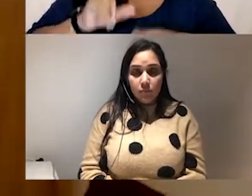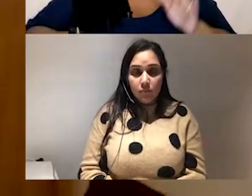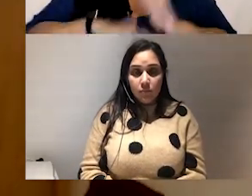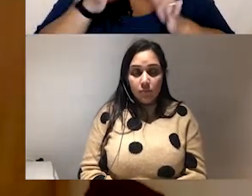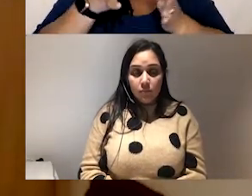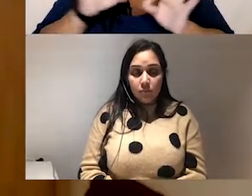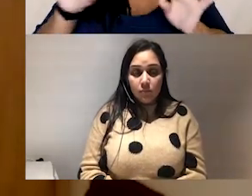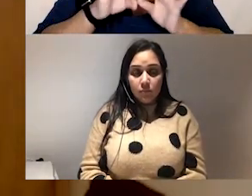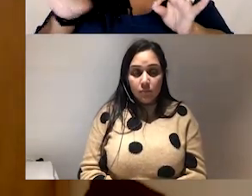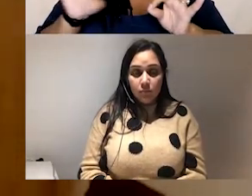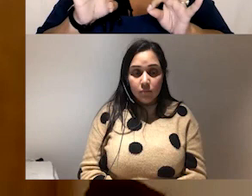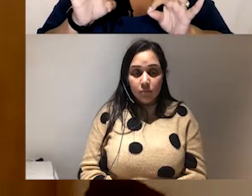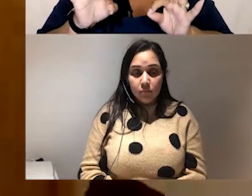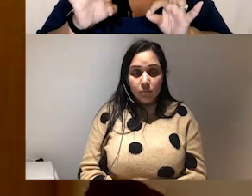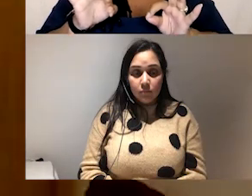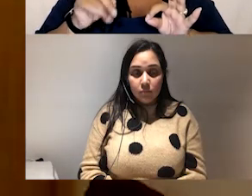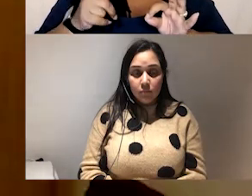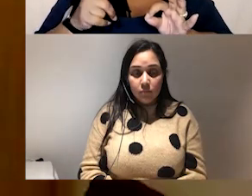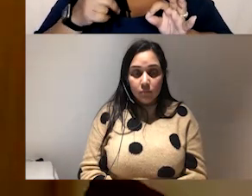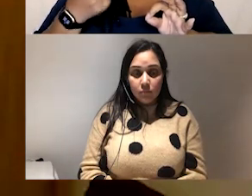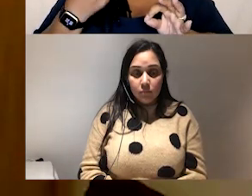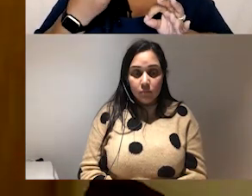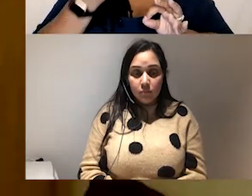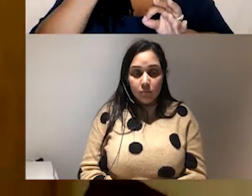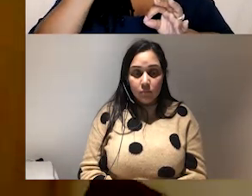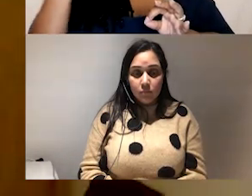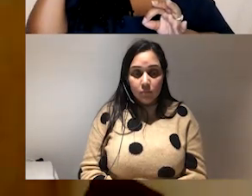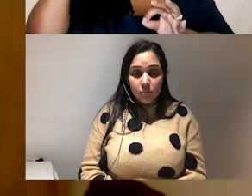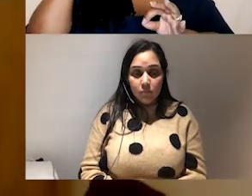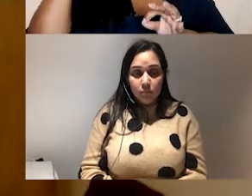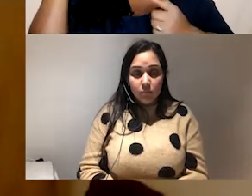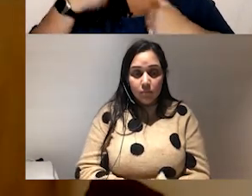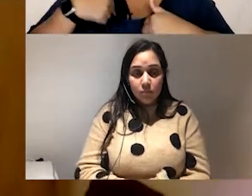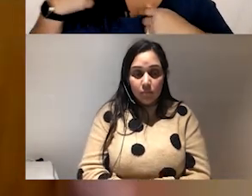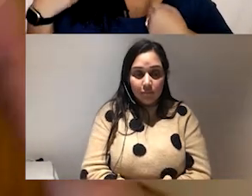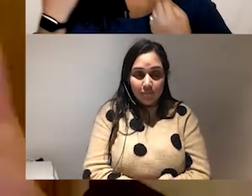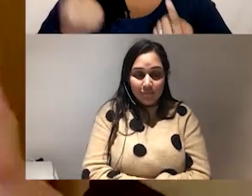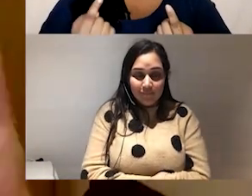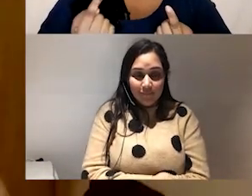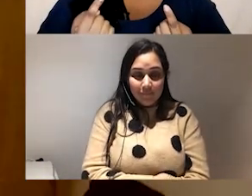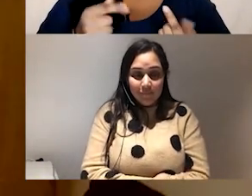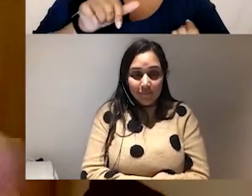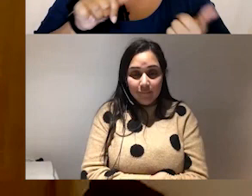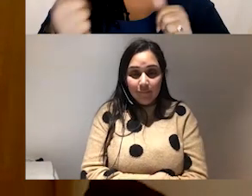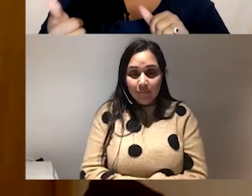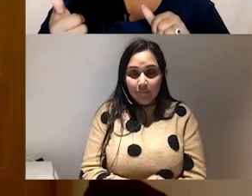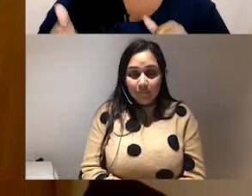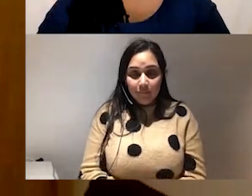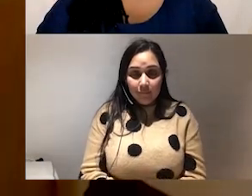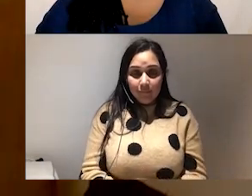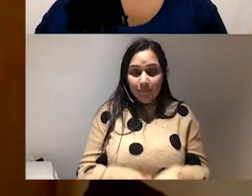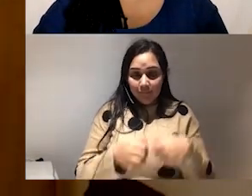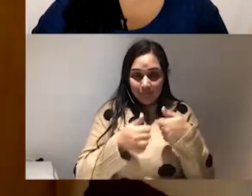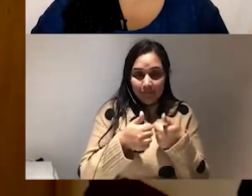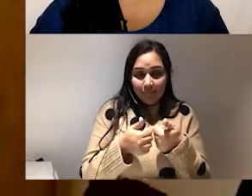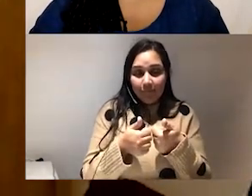with me no is a complete sentence um and yeah i i think you how are we going to fight this fight if we're all